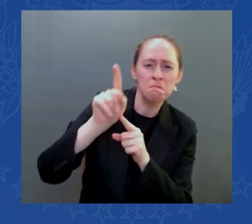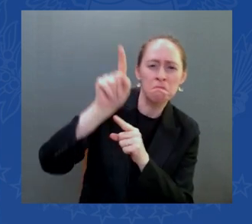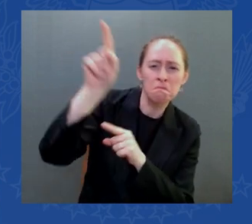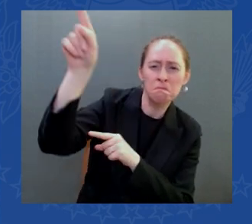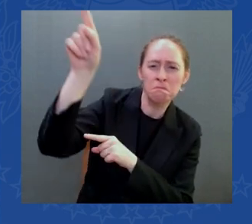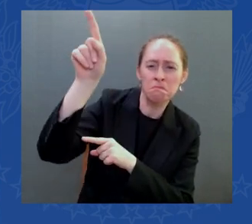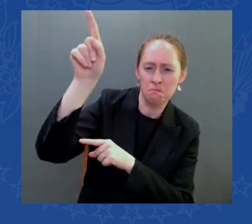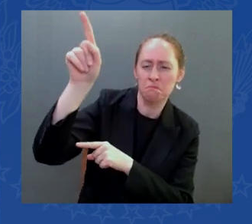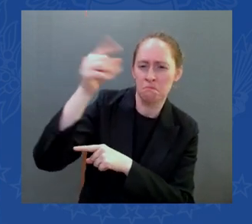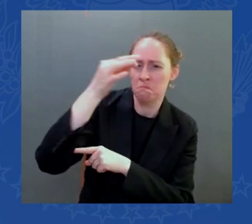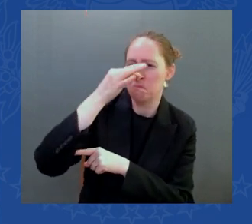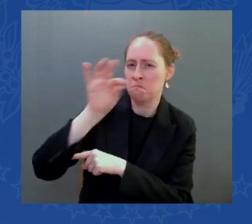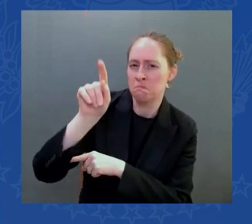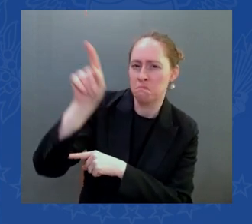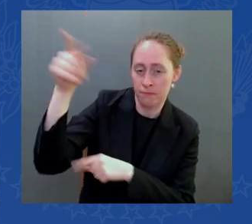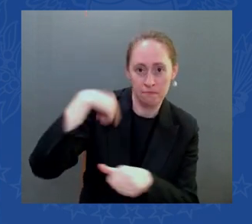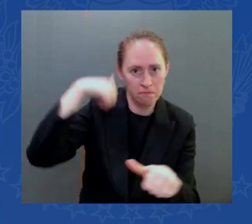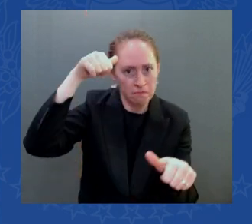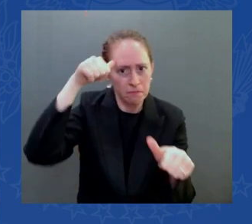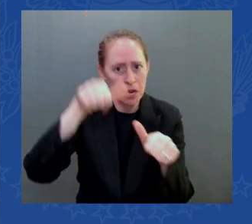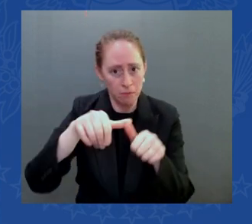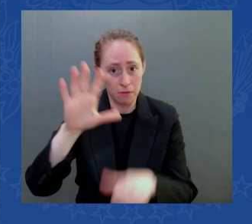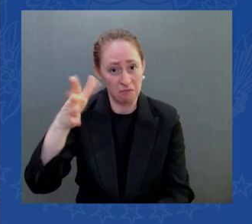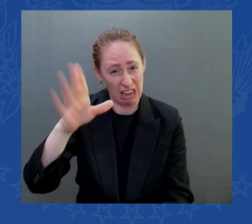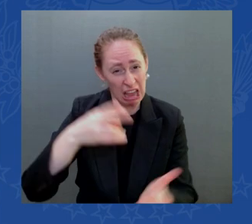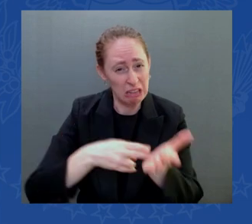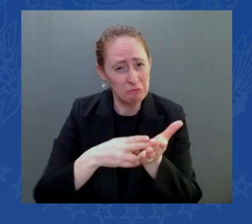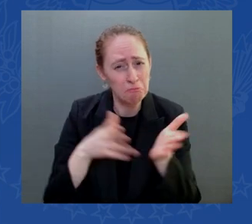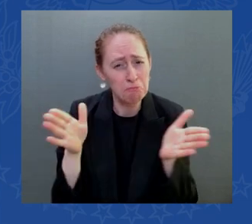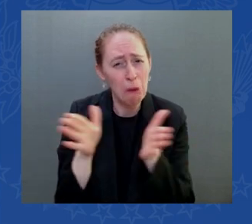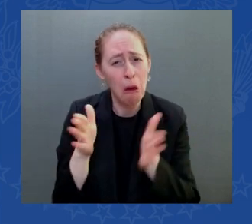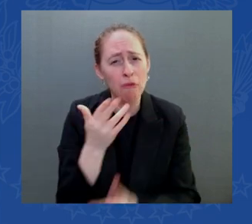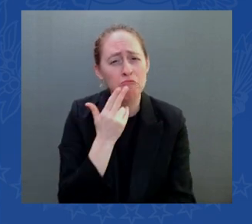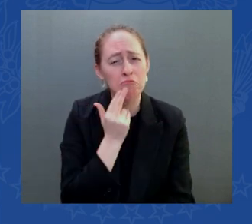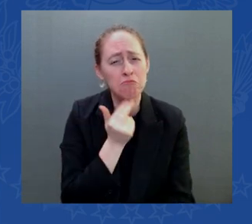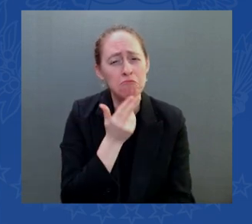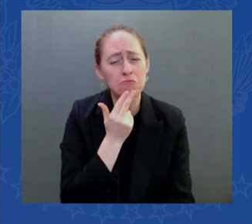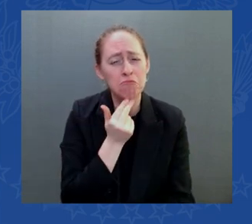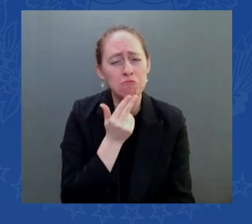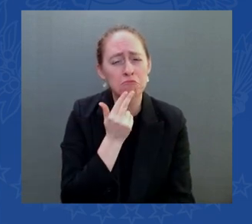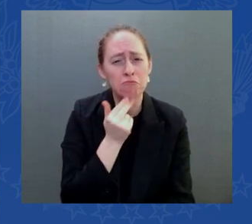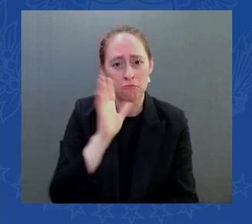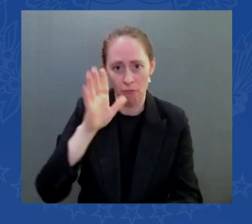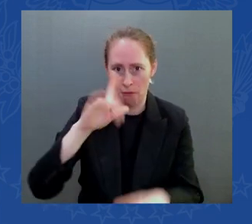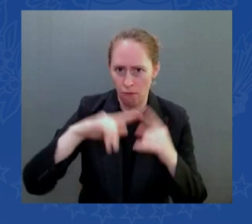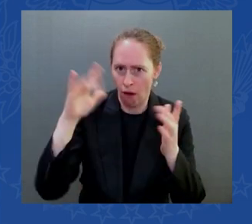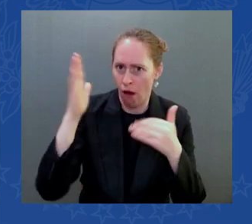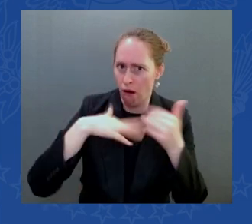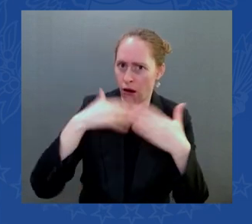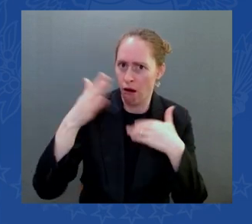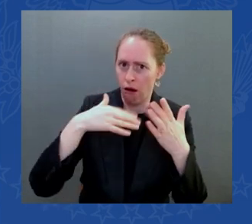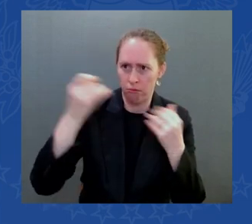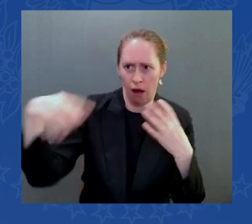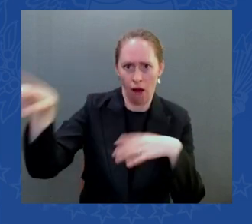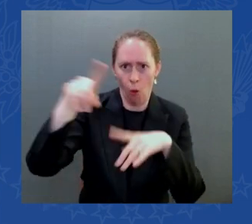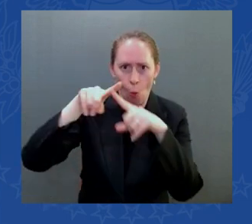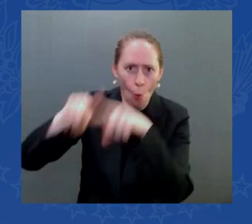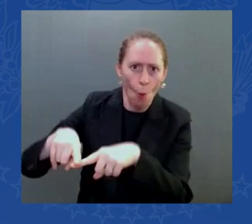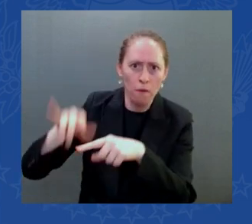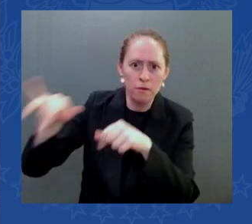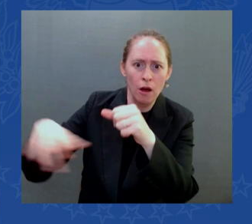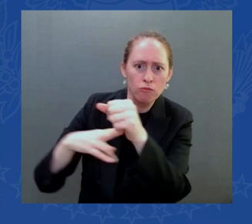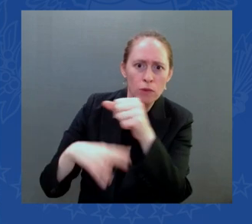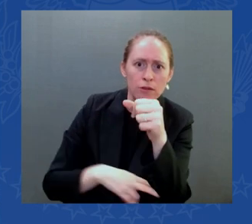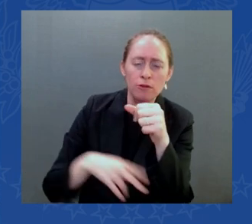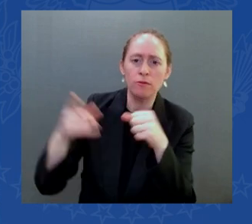solved big problems local businesses depended on it school buses cross it every day without the bridge the trucks